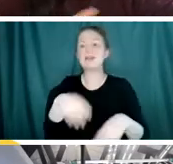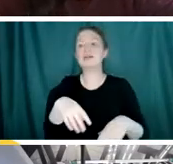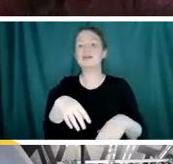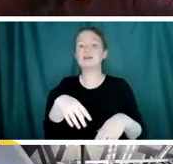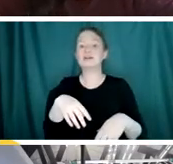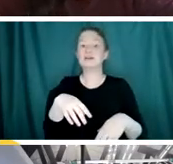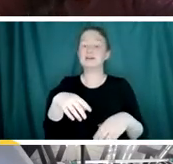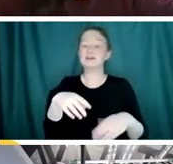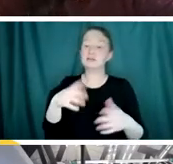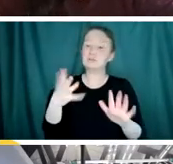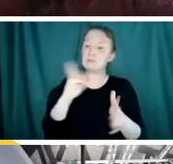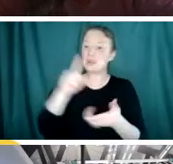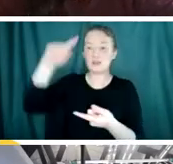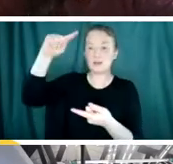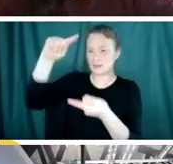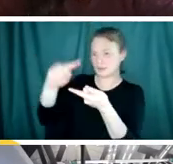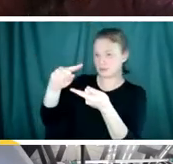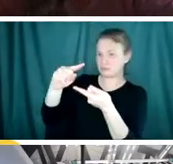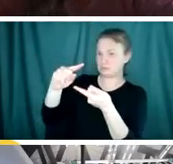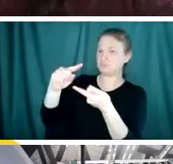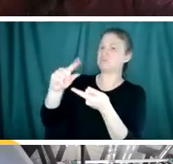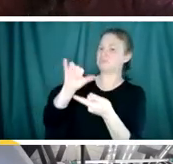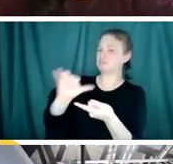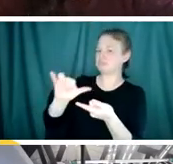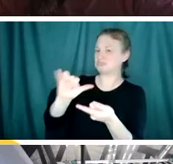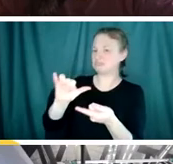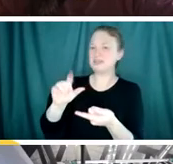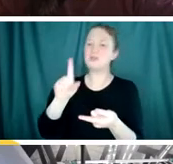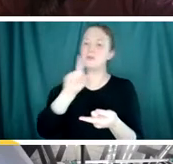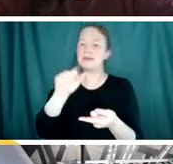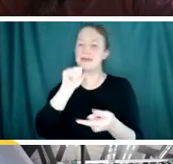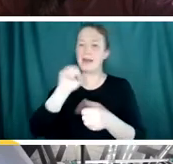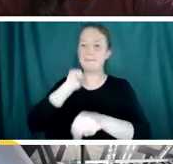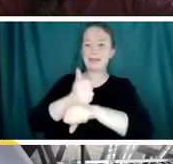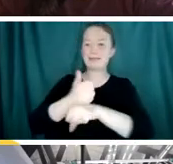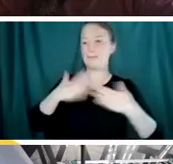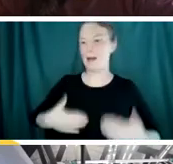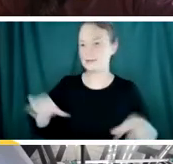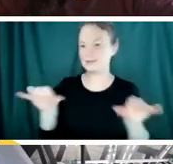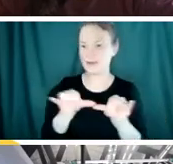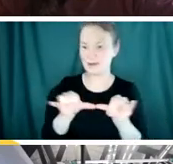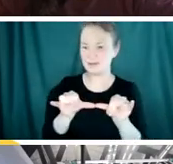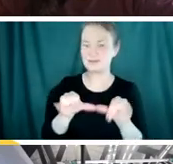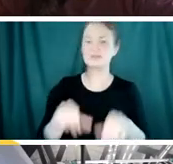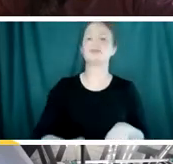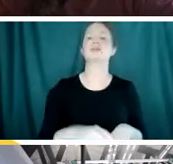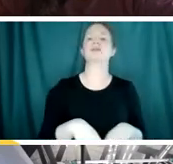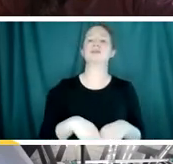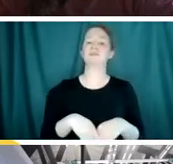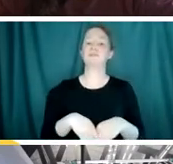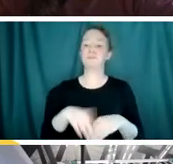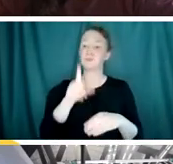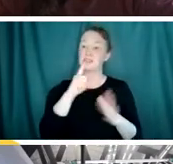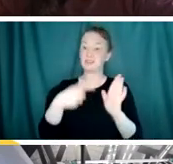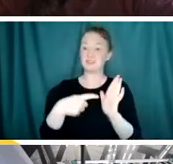-sized woman adult. Yeah. So it doesn't scale the way that you think it does. The reason why it takes so long is